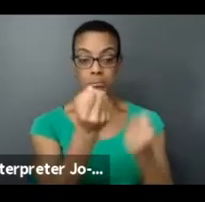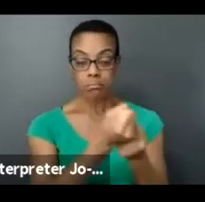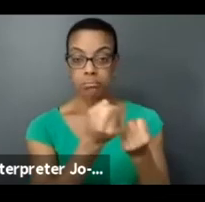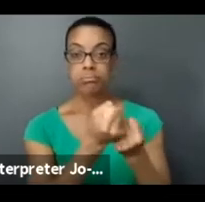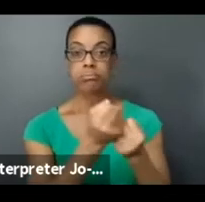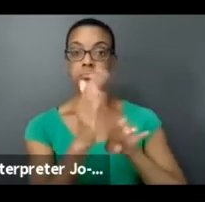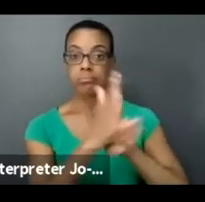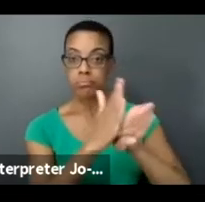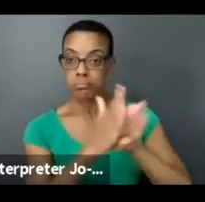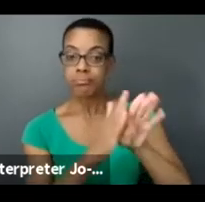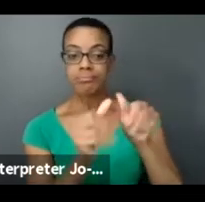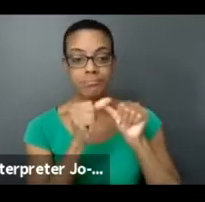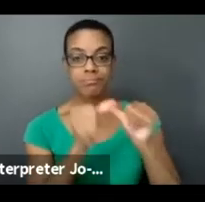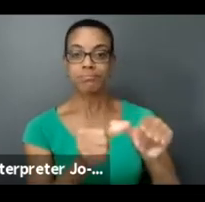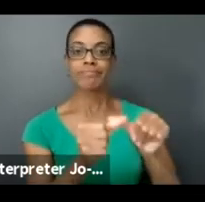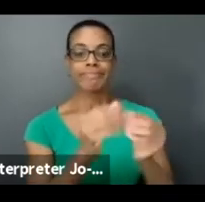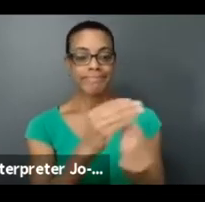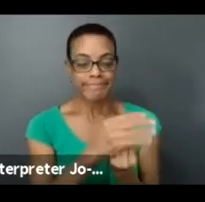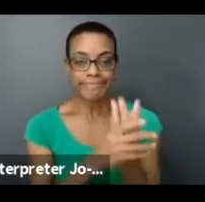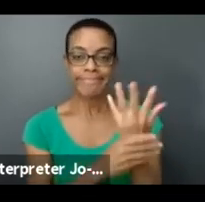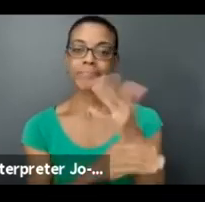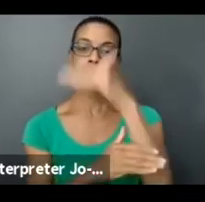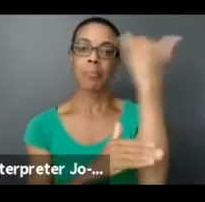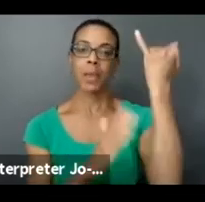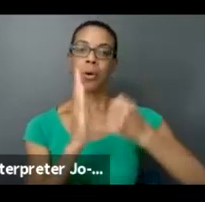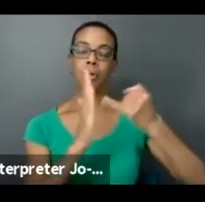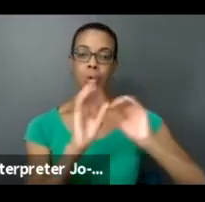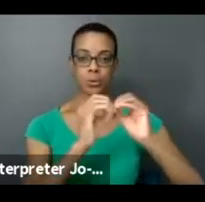continuation, and flourishing of Black arts organizations.